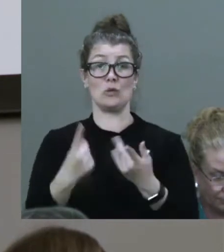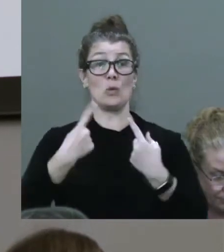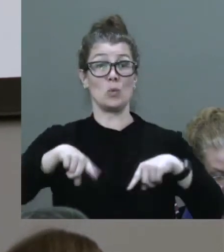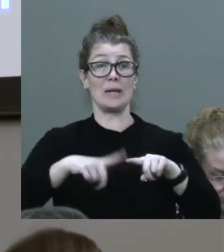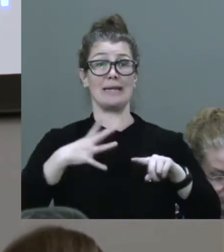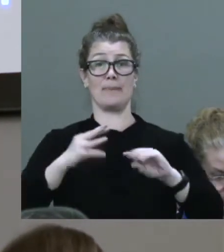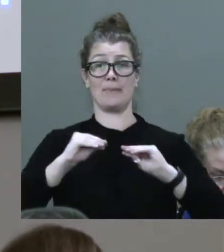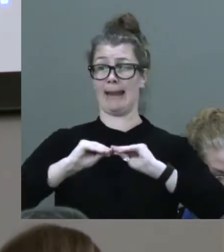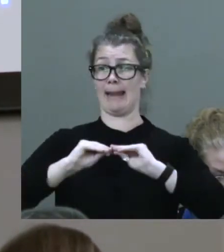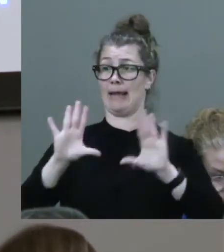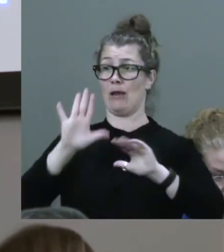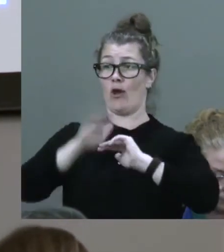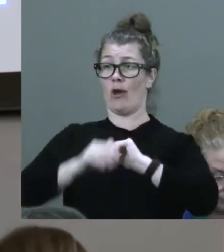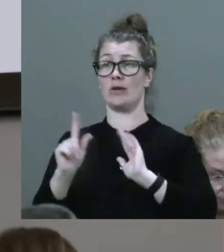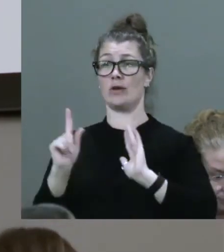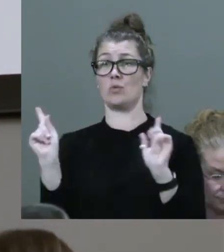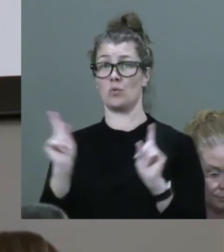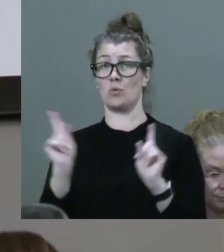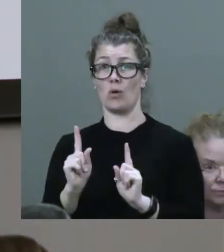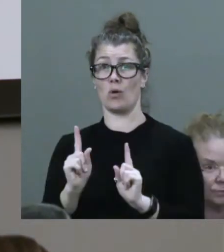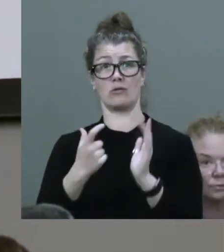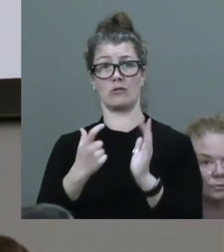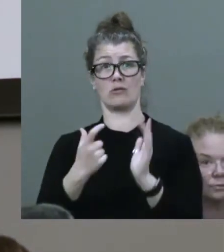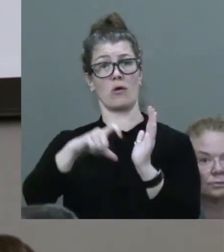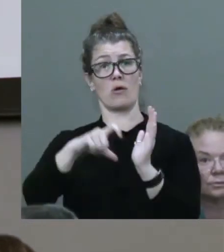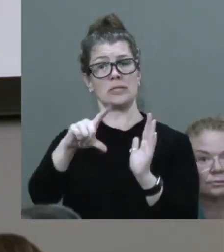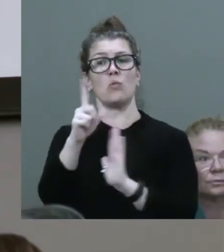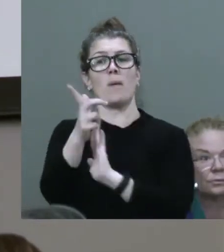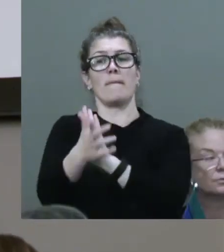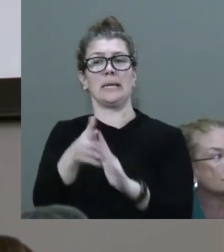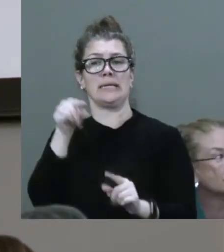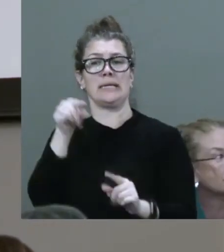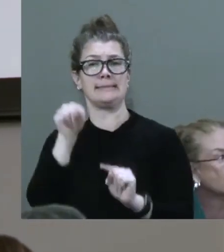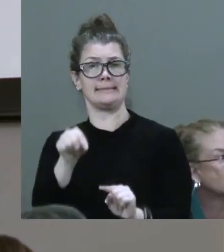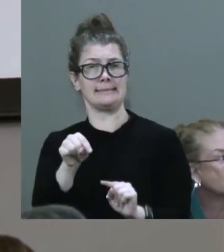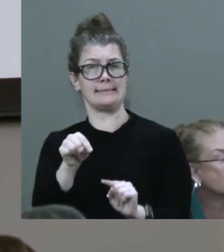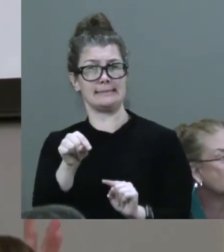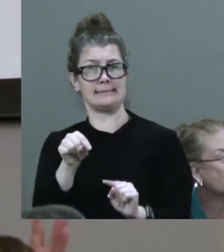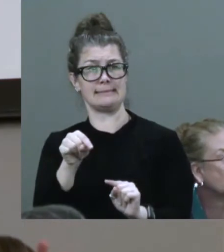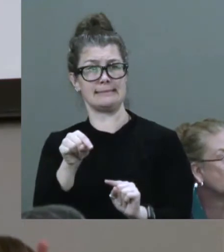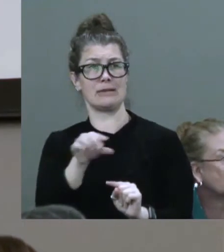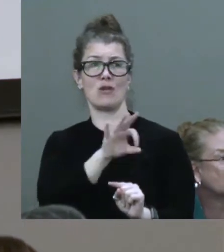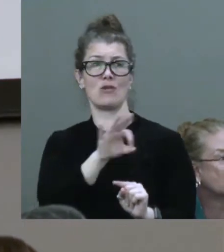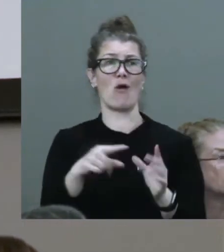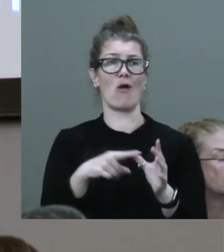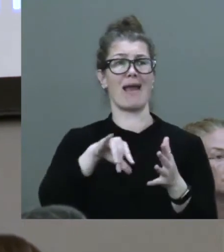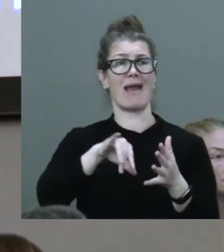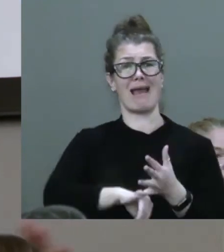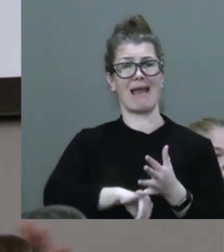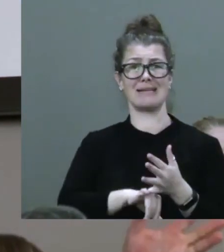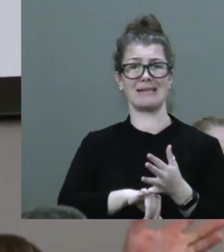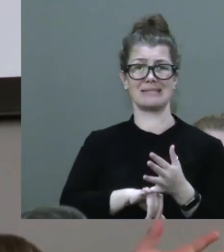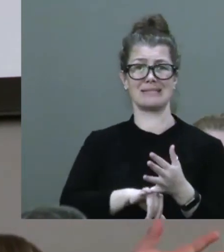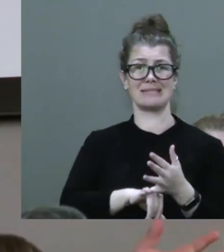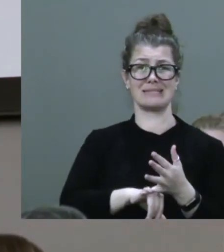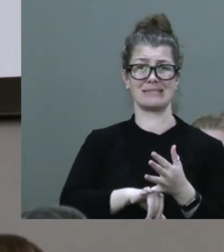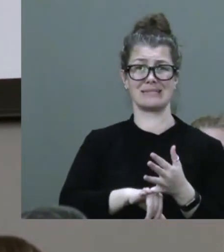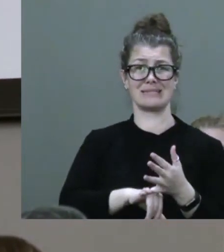remain clear in our conception of this Royal Commission. Not as a mechanism that we can leave